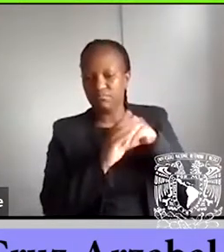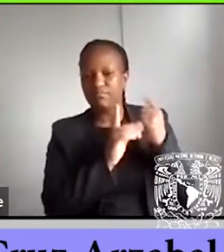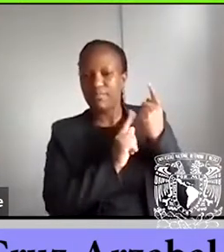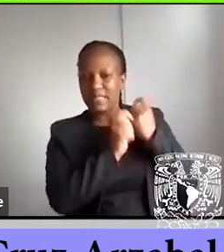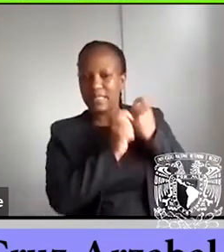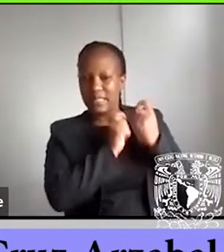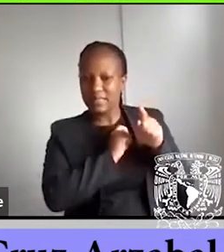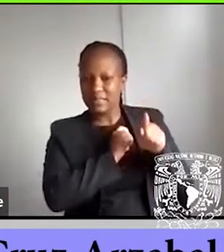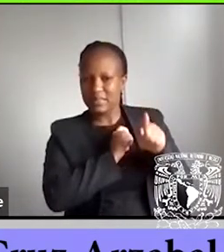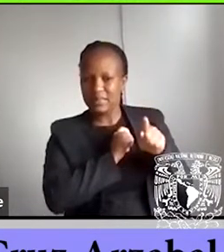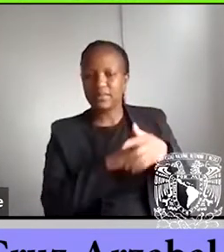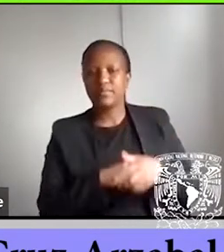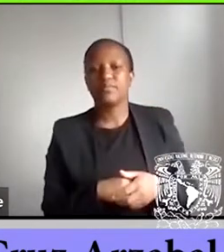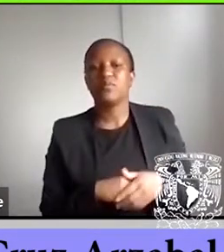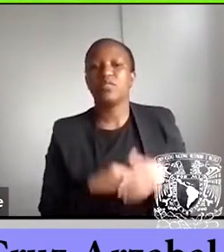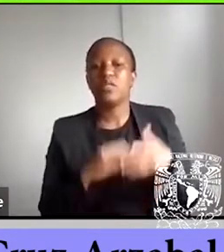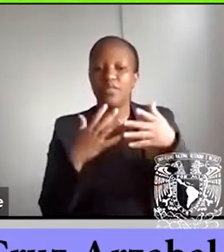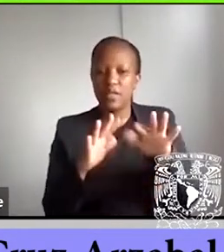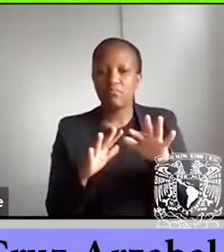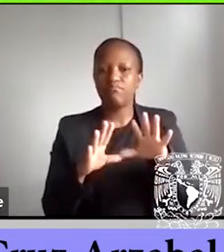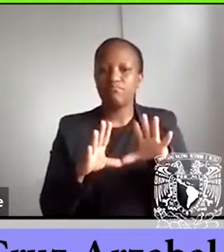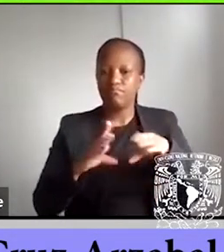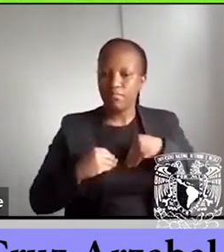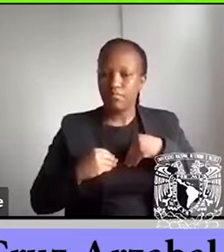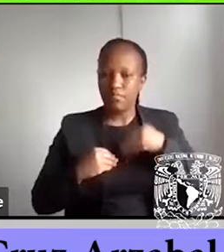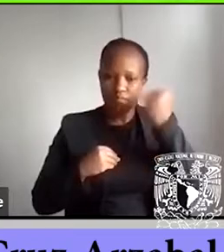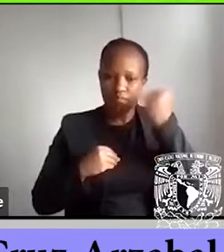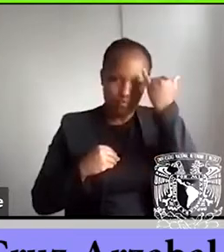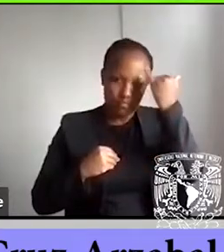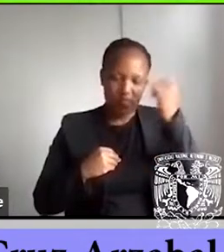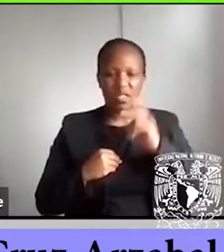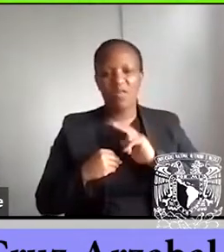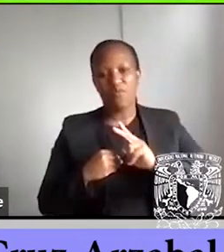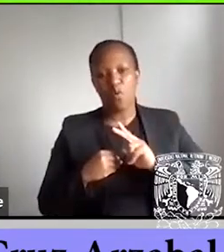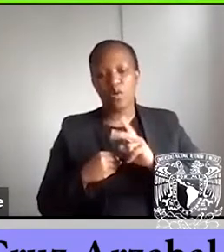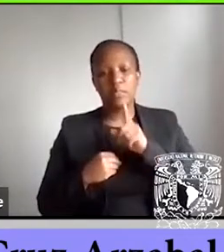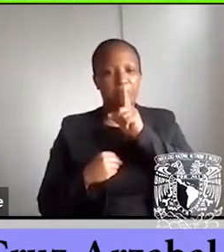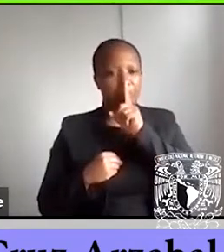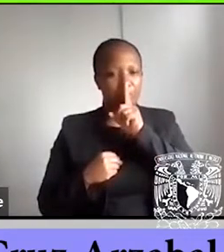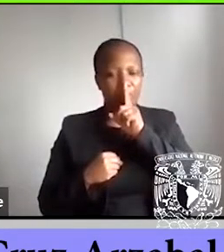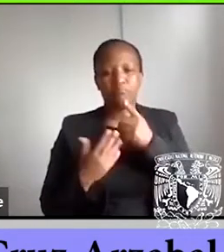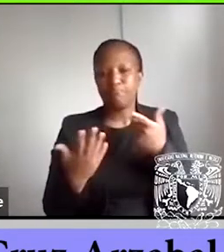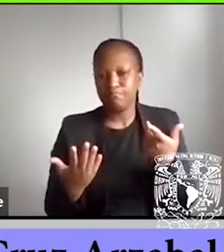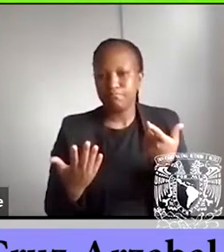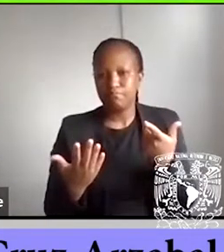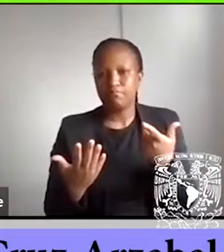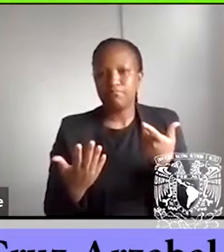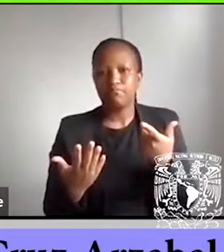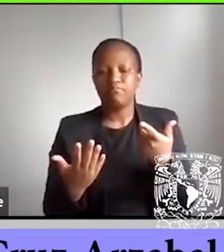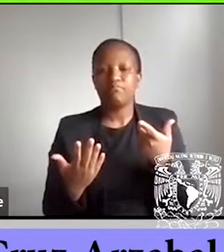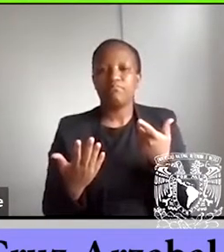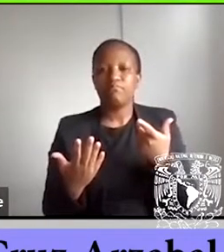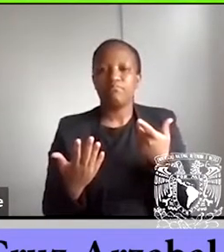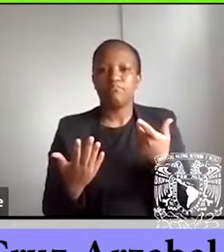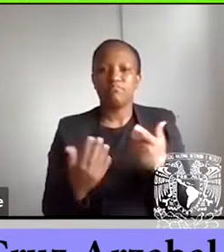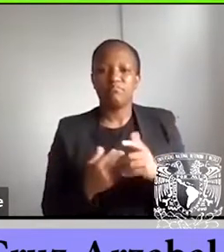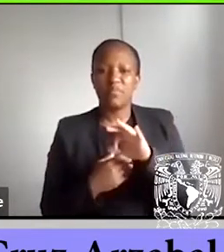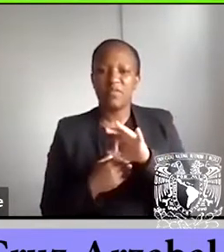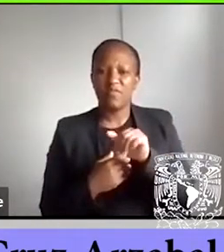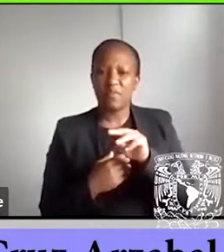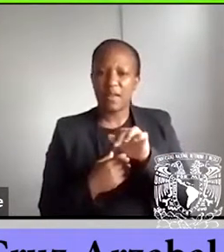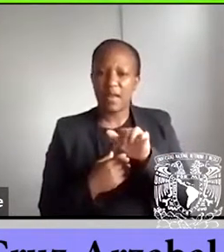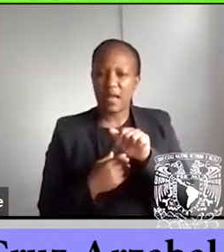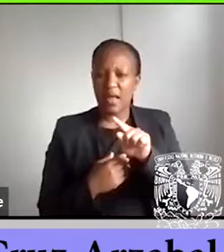movement reappraised ideas and voices that had been silenced, such as female authors, ethnic minorities,